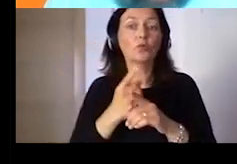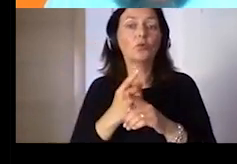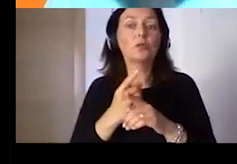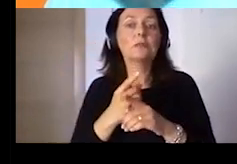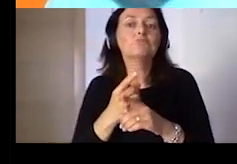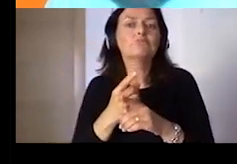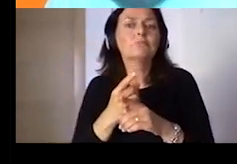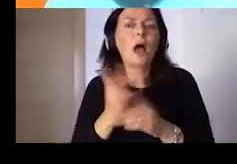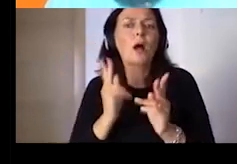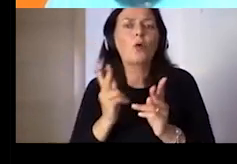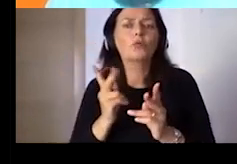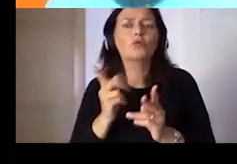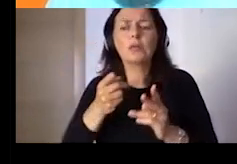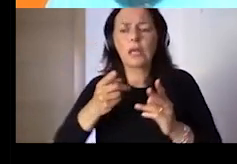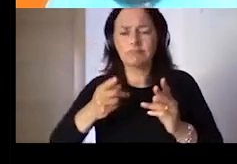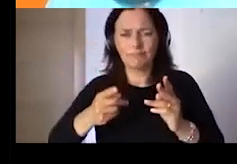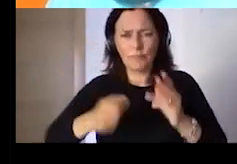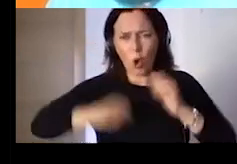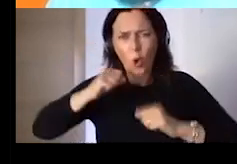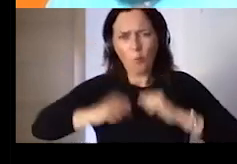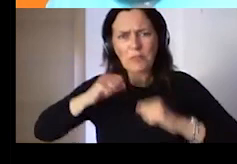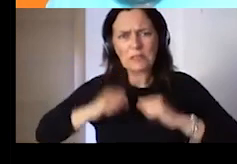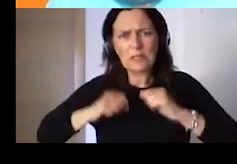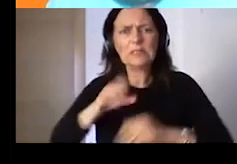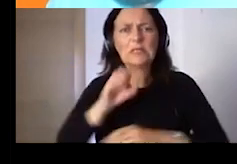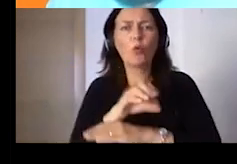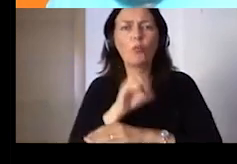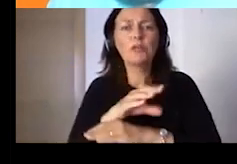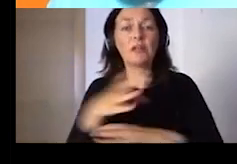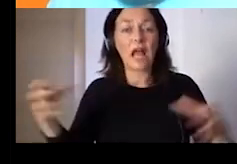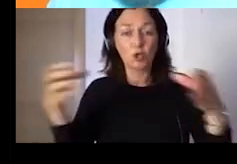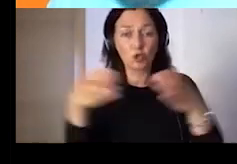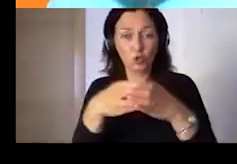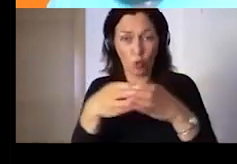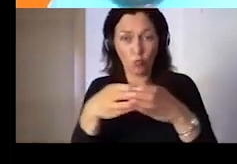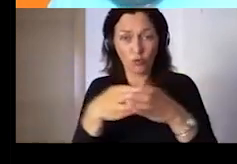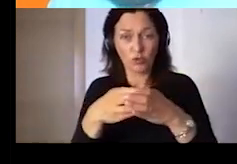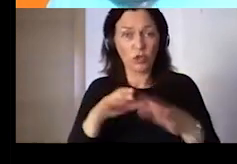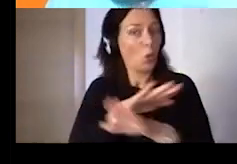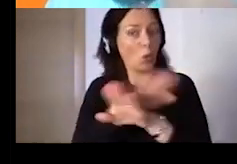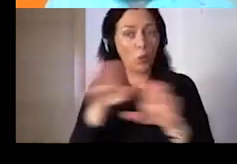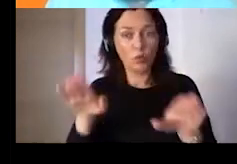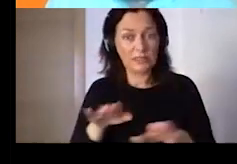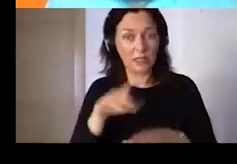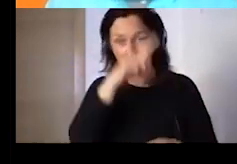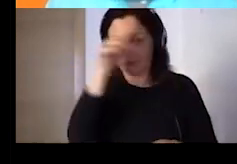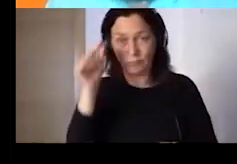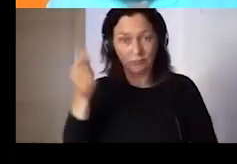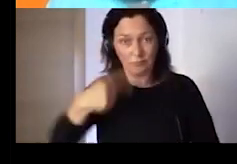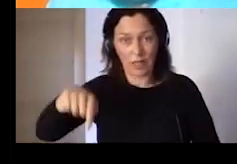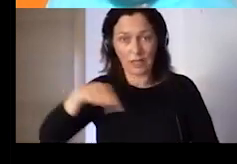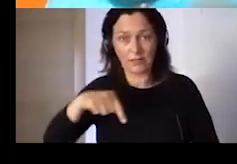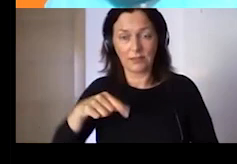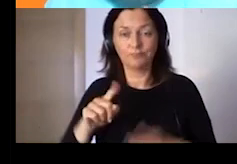The last slide, if you want to contribute to the discussion that we carry out and the research that we carry out